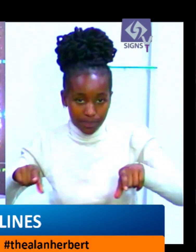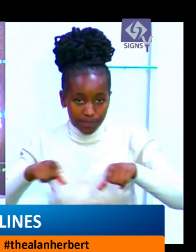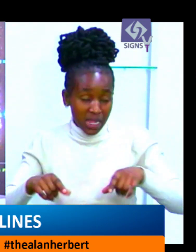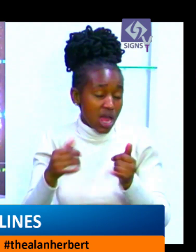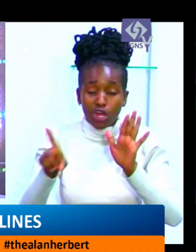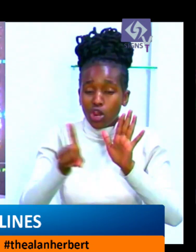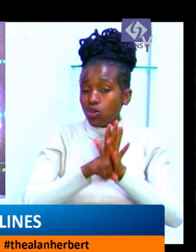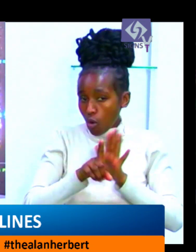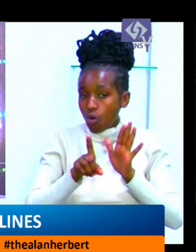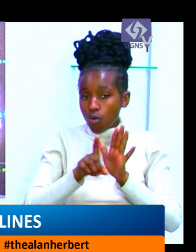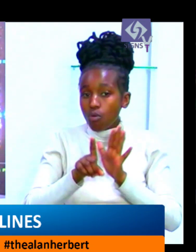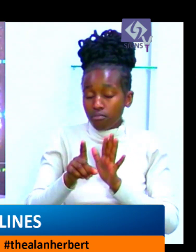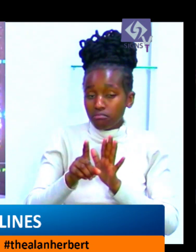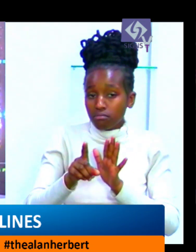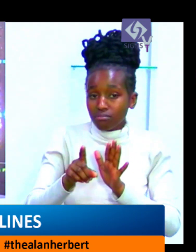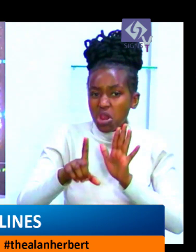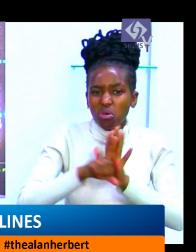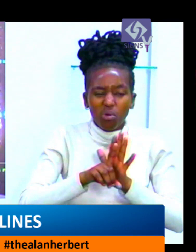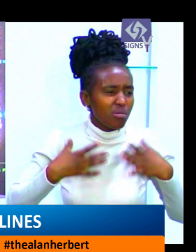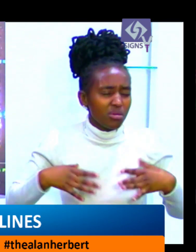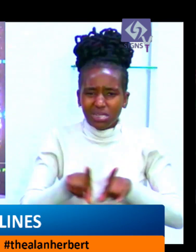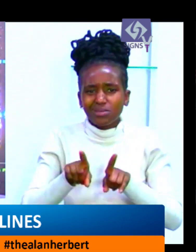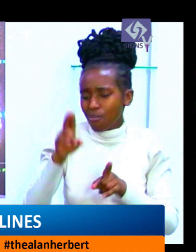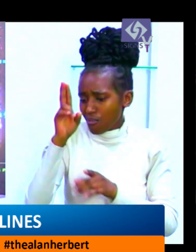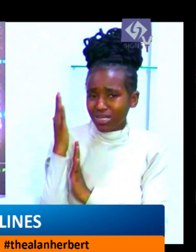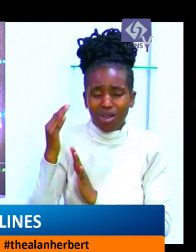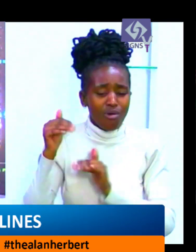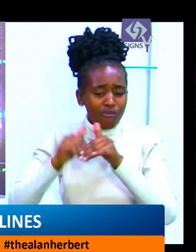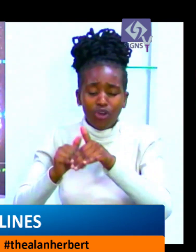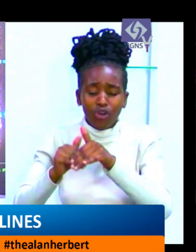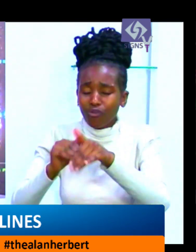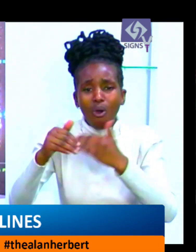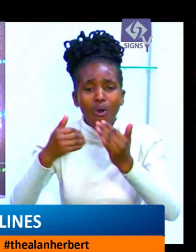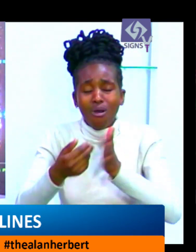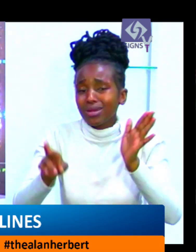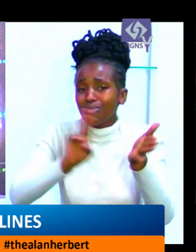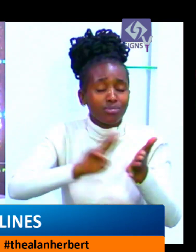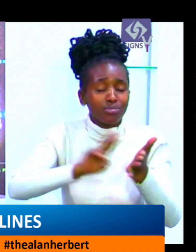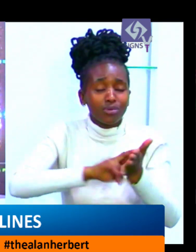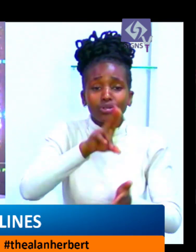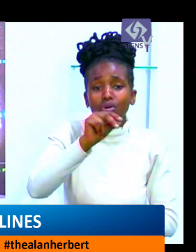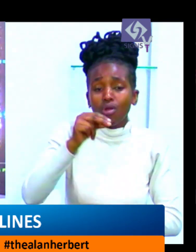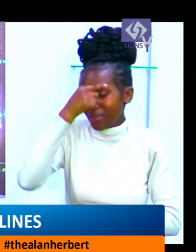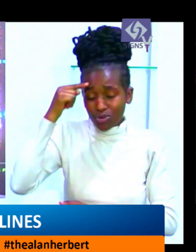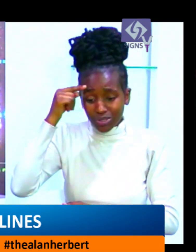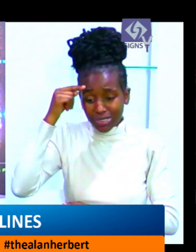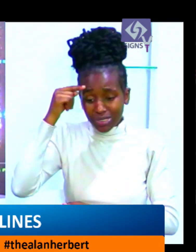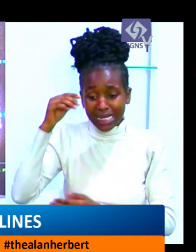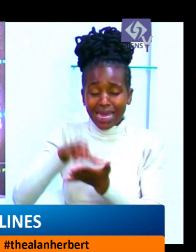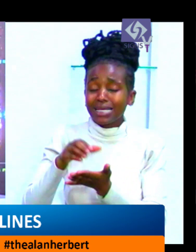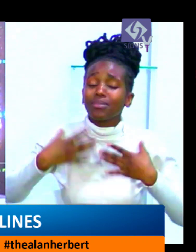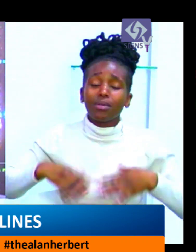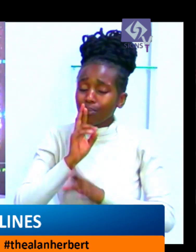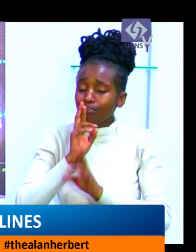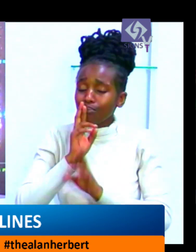review of grabbing 15,000 hectares of land known as the Nucleus. She further states that the